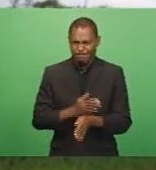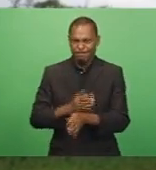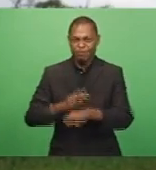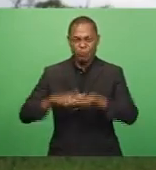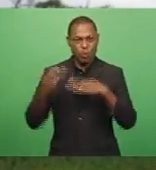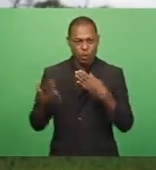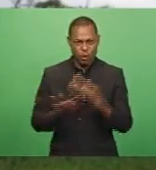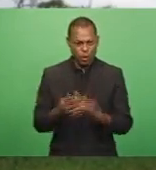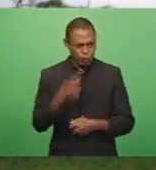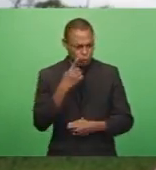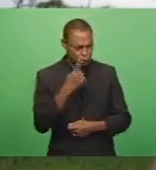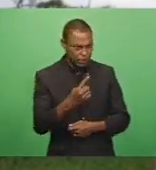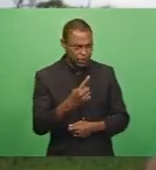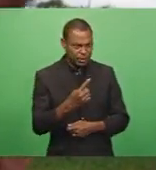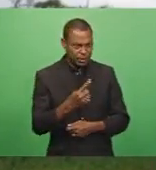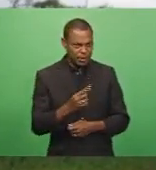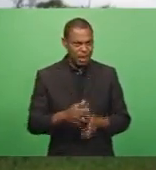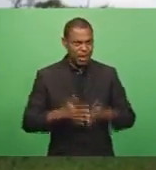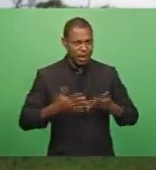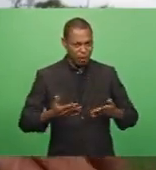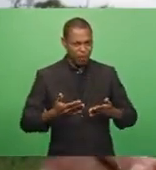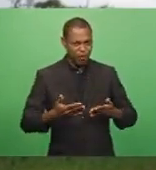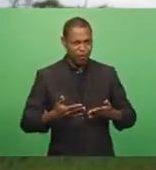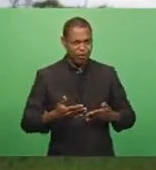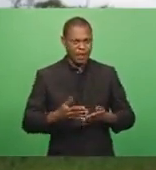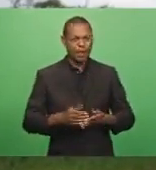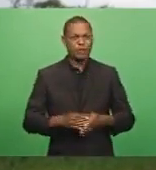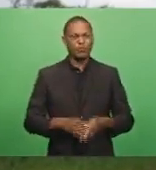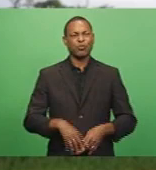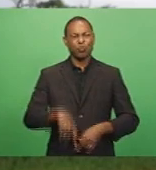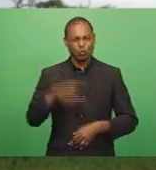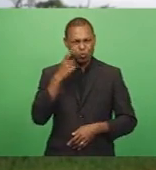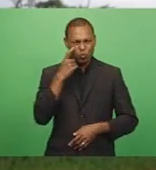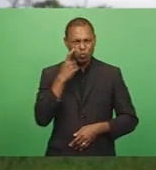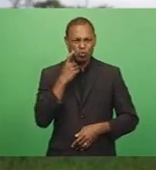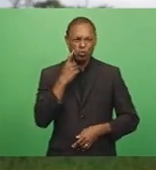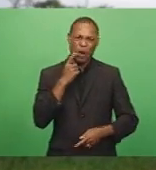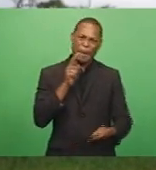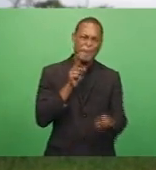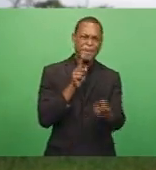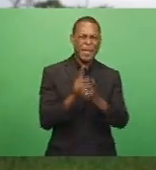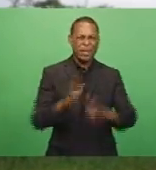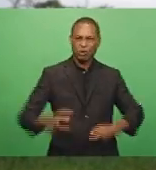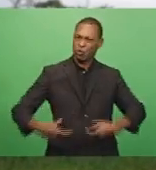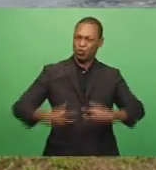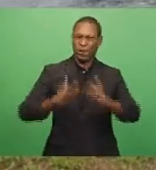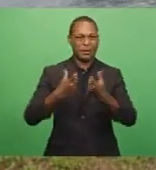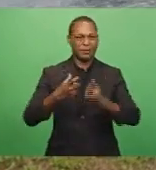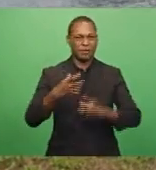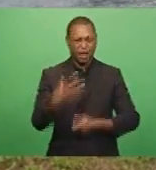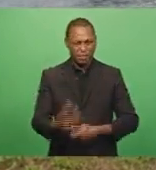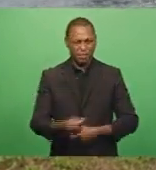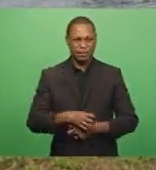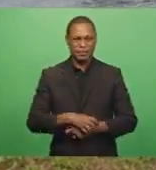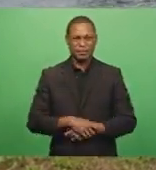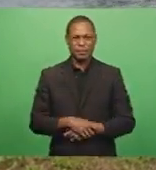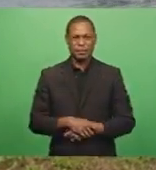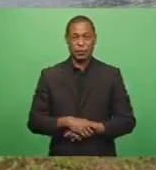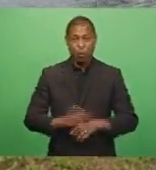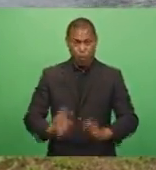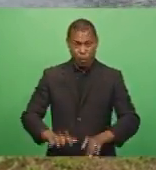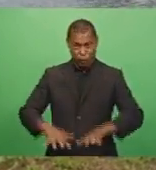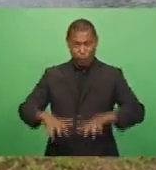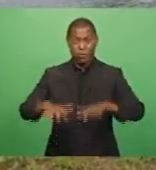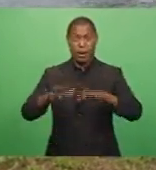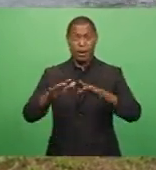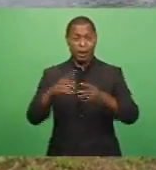see if we remain proactive in terms of trying to mitigate challenges that comes with the frequent flooding we face. Other than flooding, the